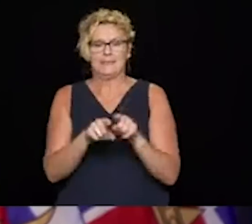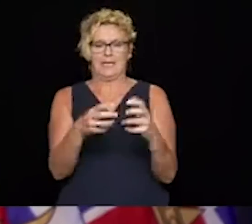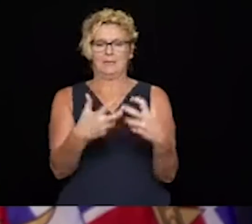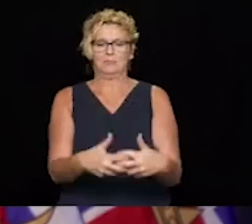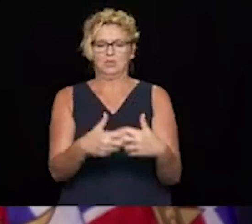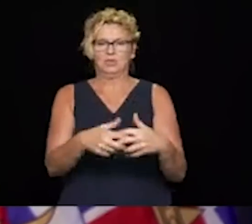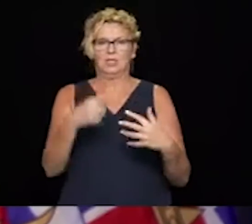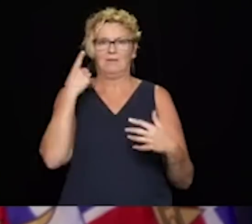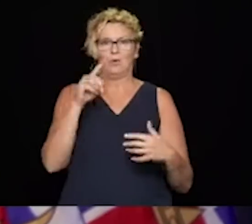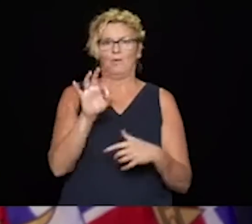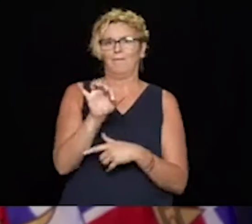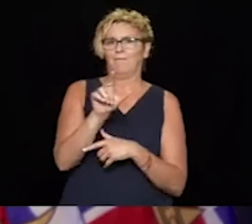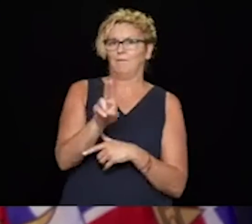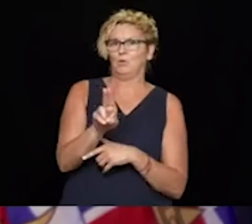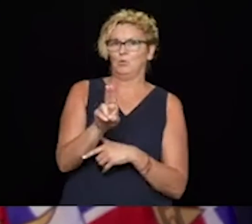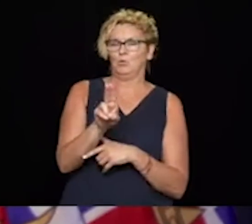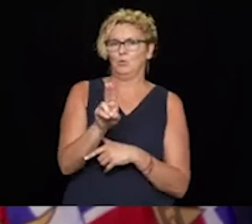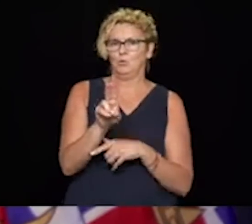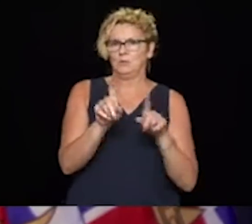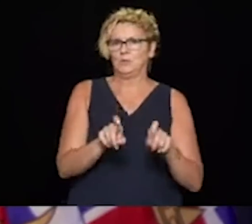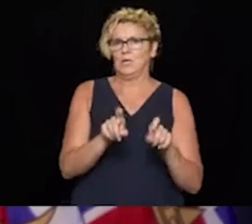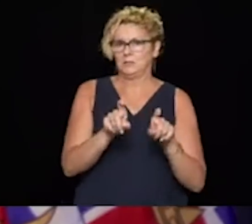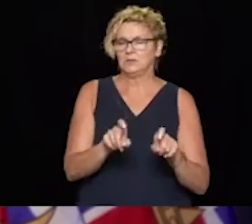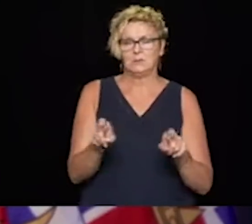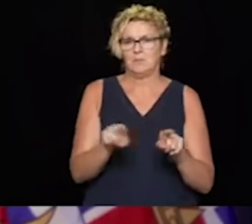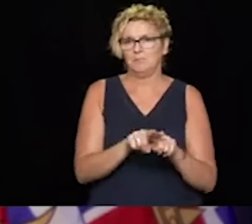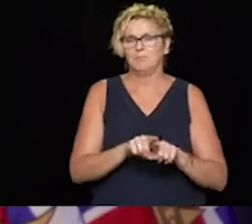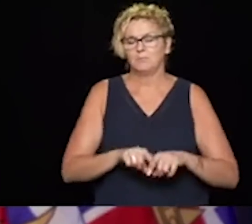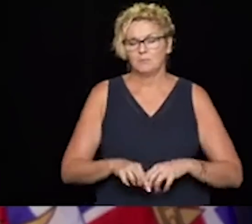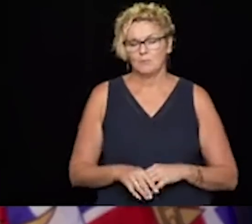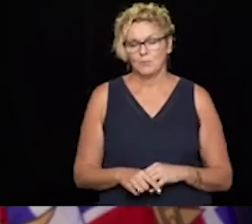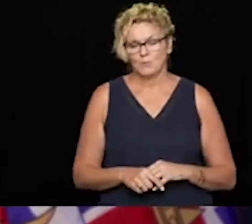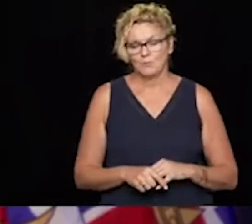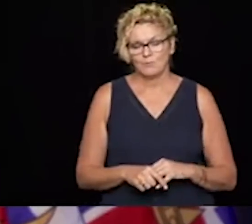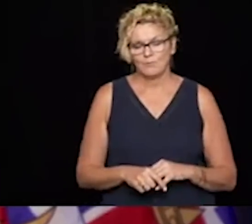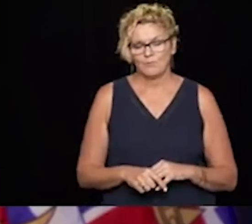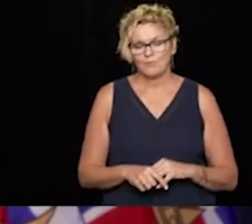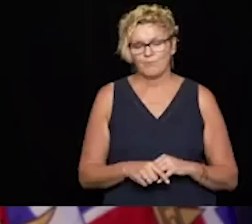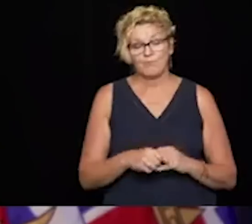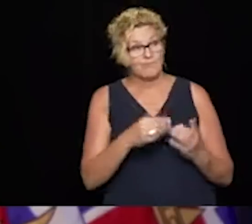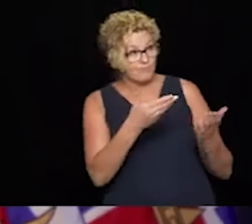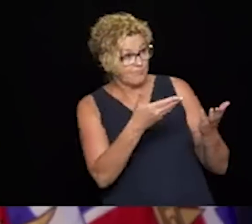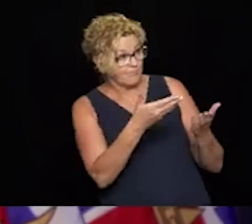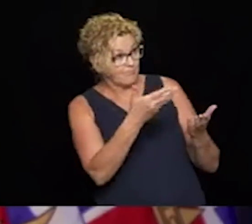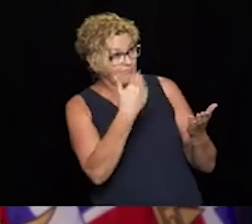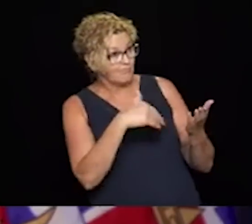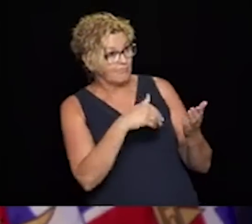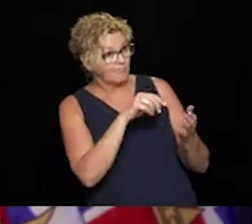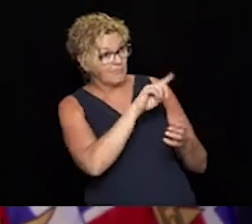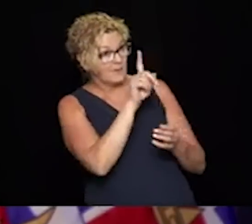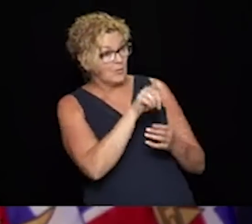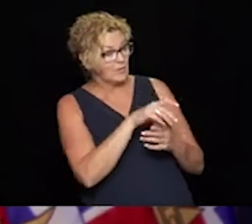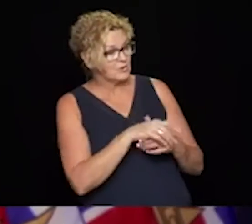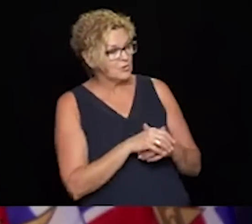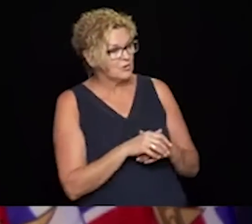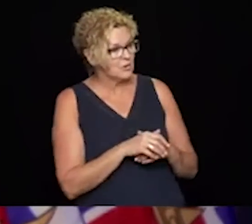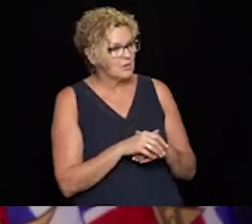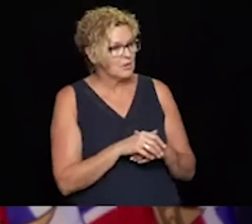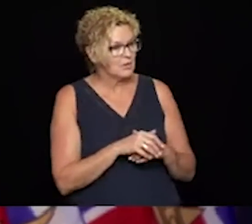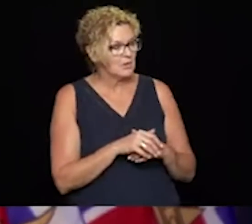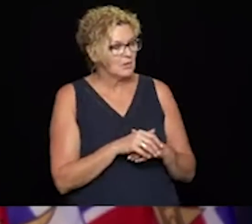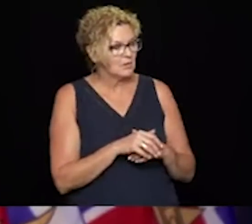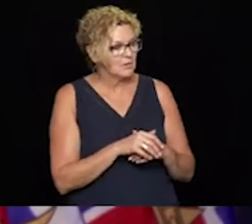Yeah. Similar, sort of a similar follow-up. How are you going to get more people to take the flu vaccine?